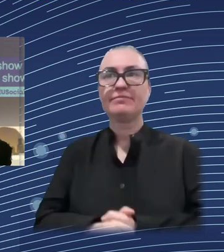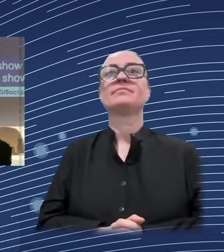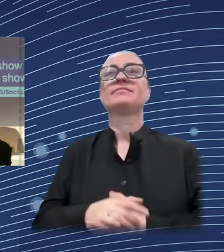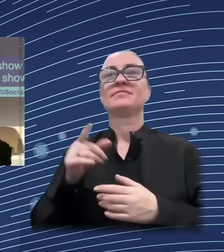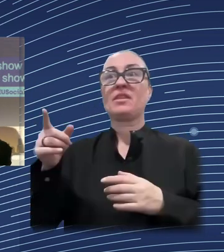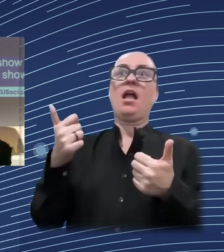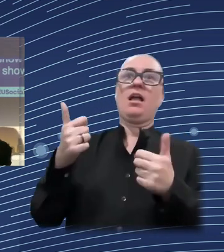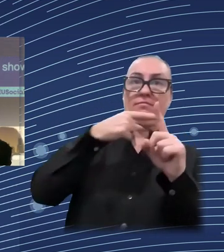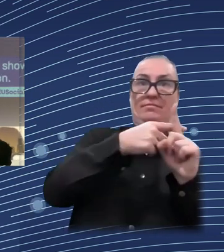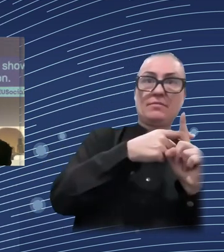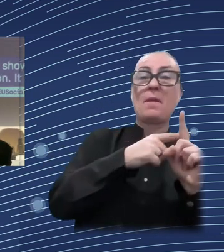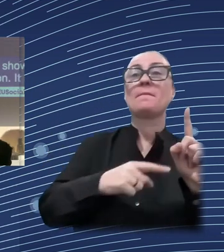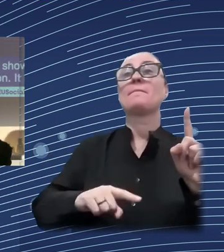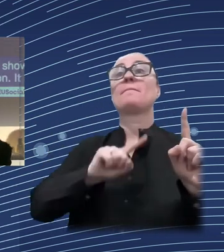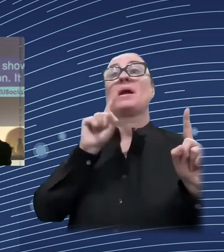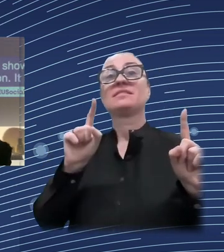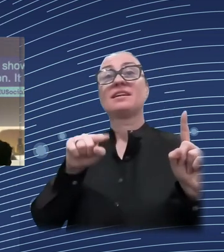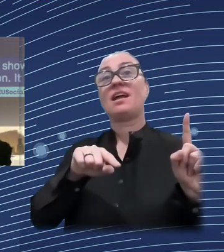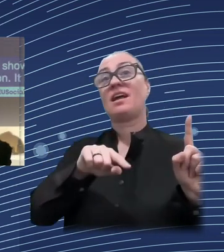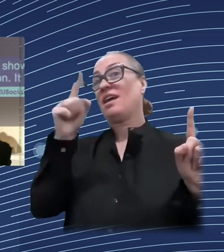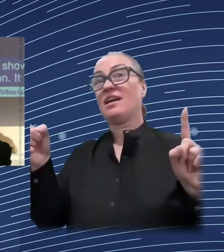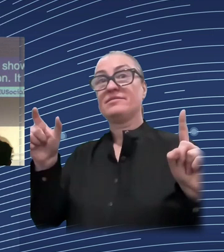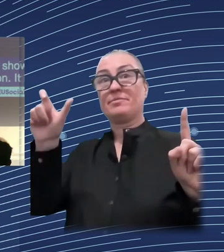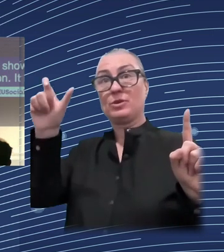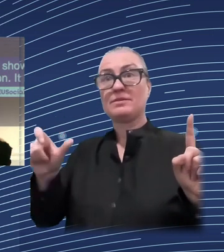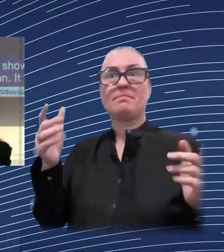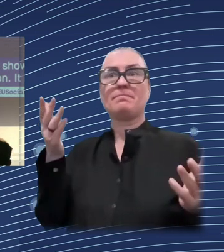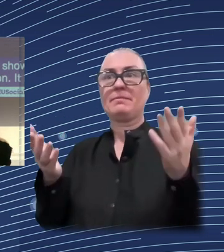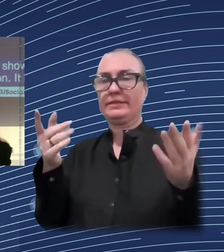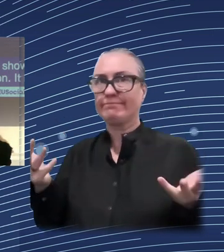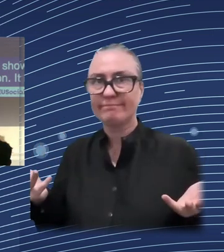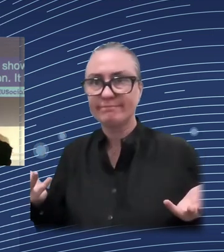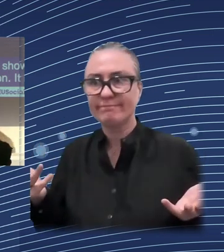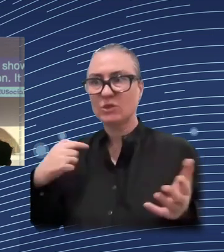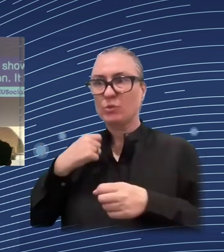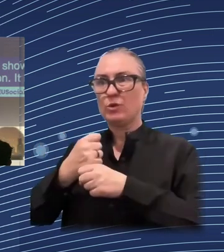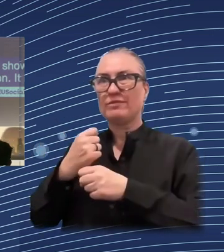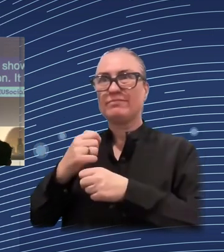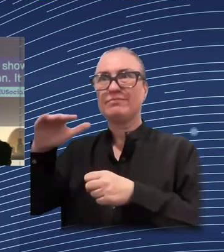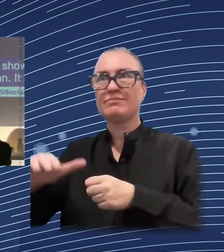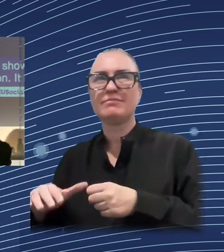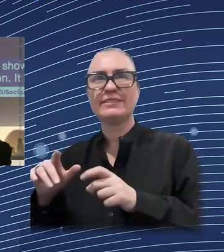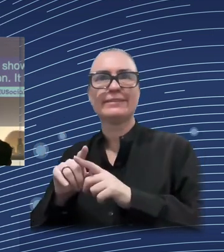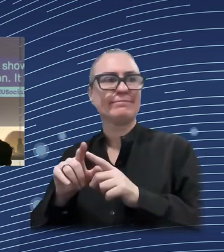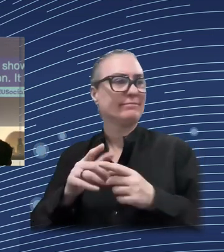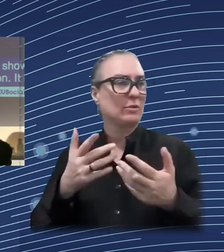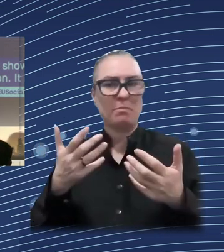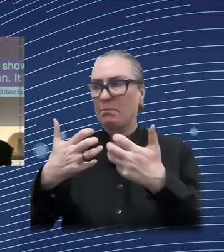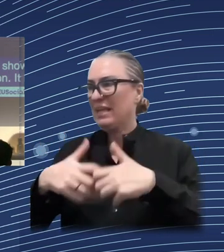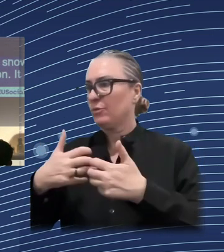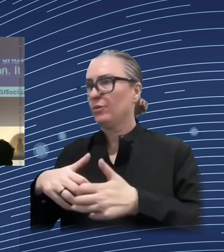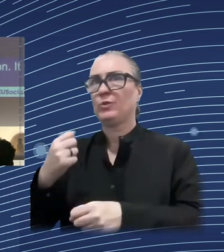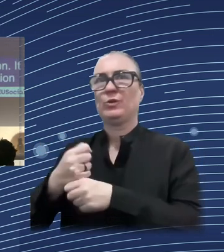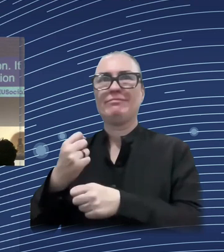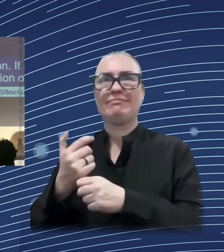question. We have to go to the data to find out what's actually happening. So this chart shows the effect of the adoption of robots between 2006